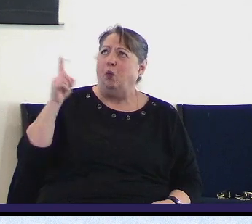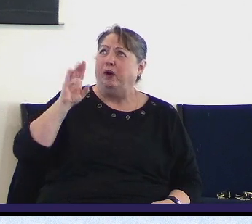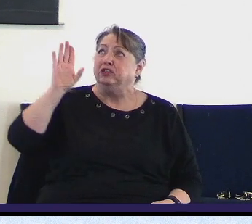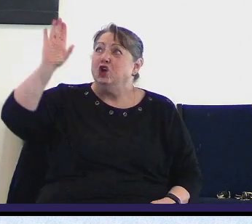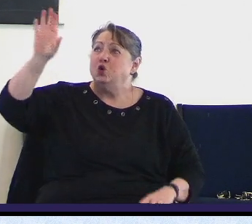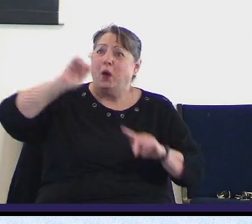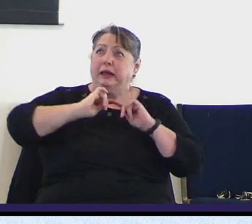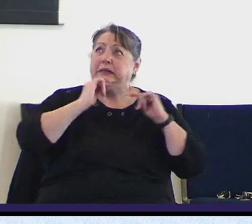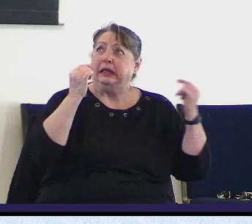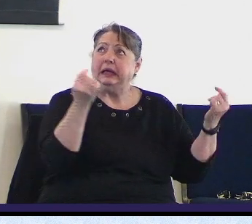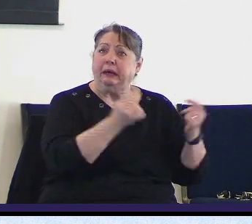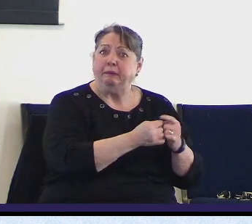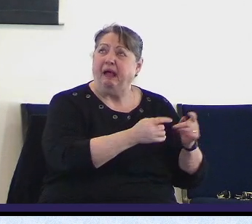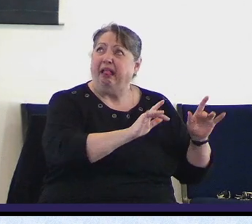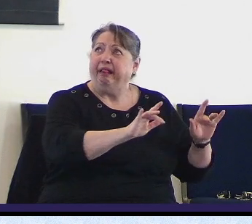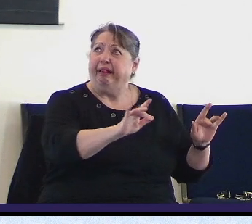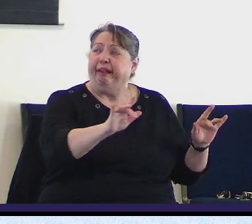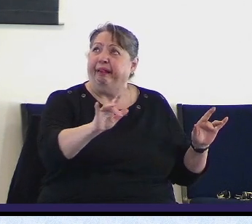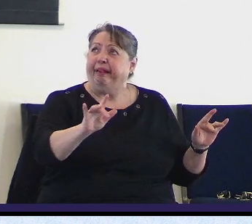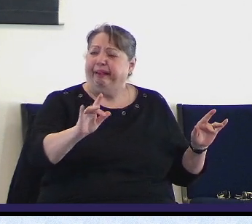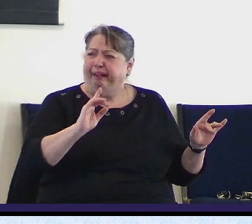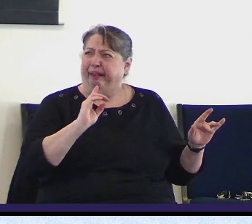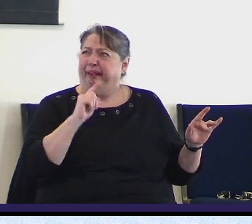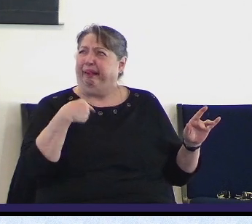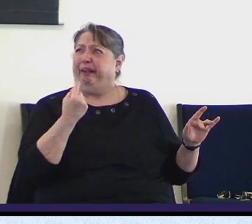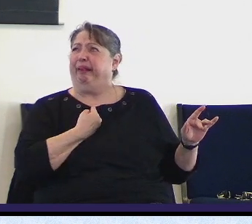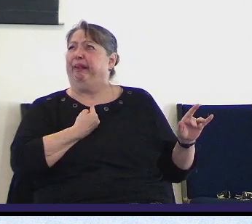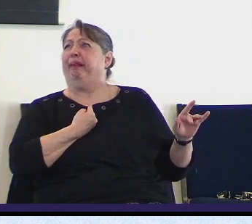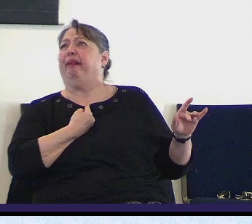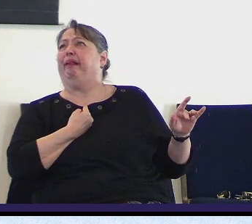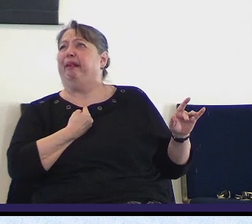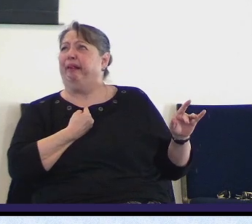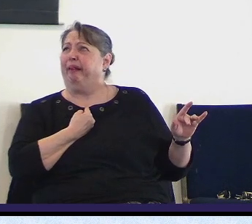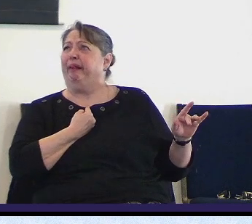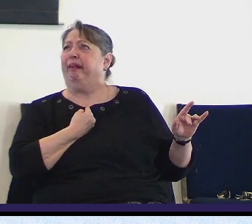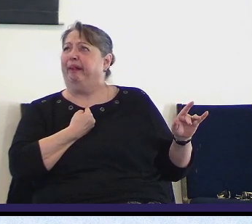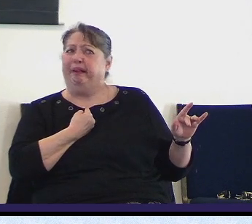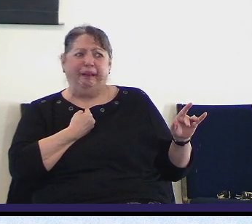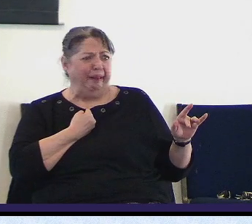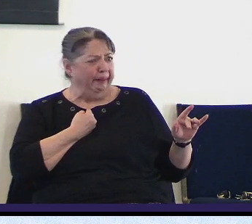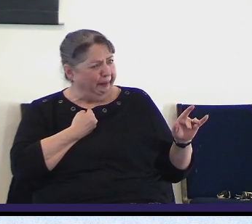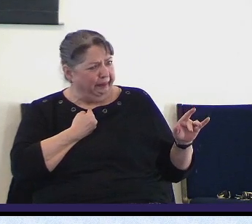speak on his behalf. And it troubled him. It, it, it gripped his heart.